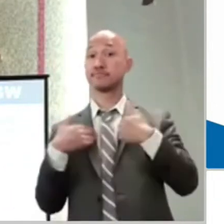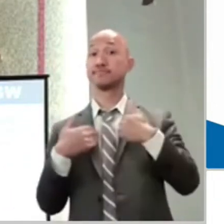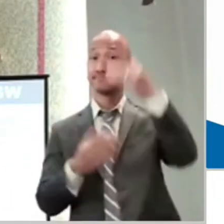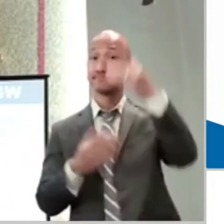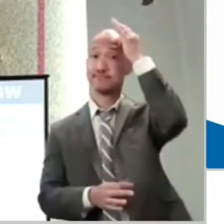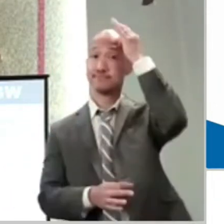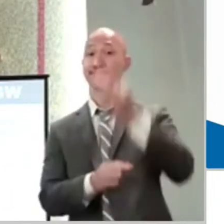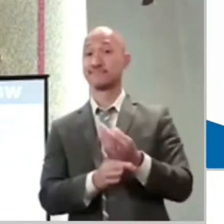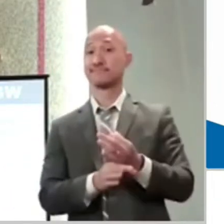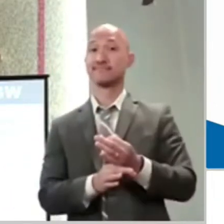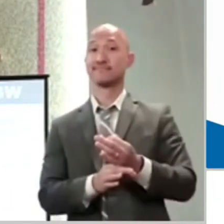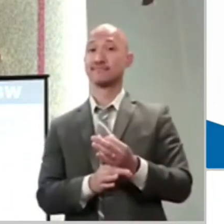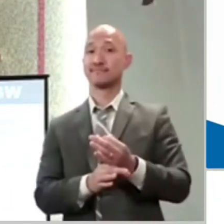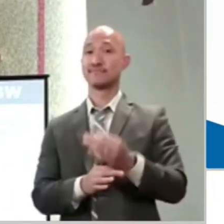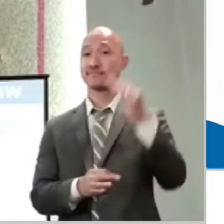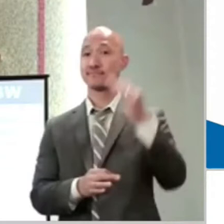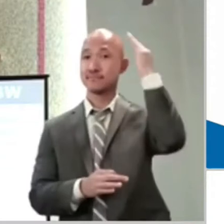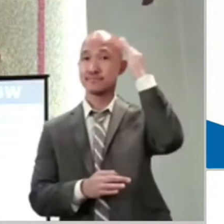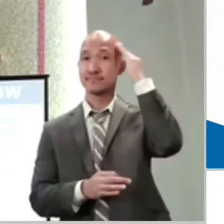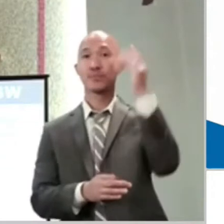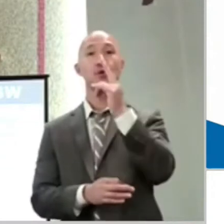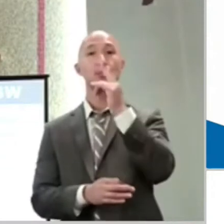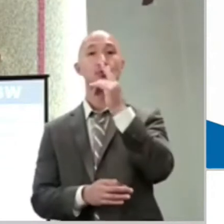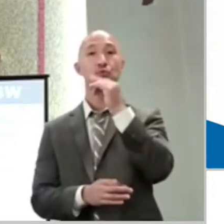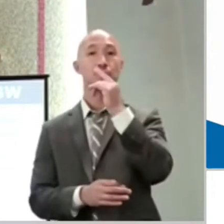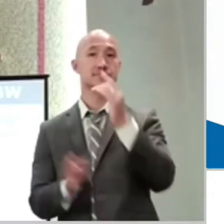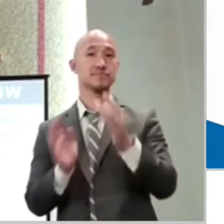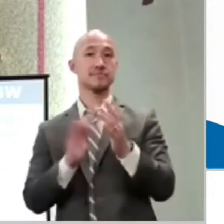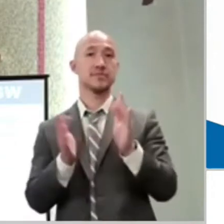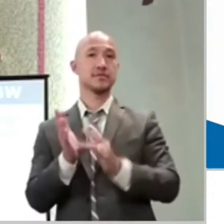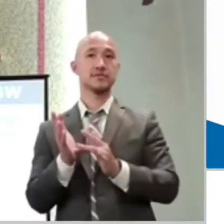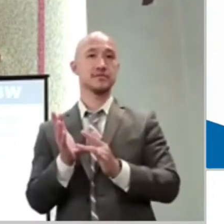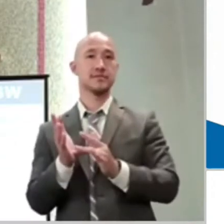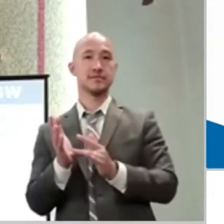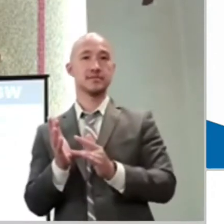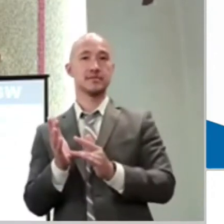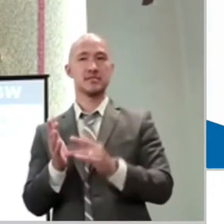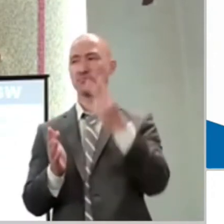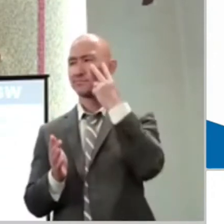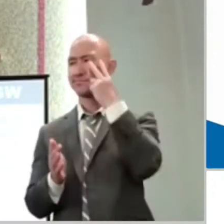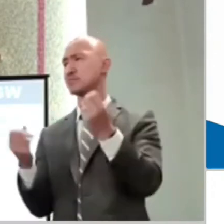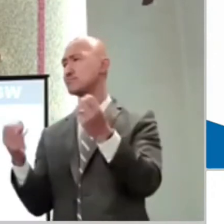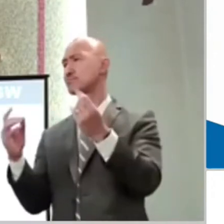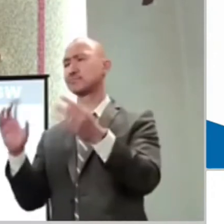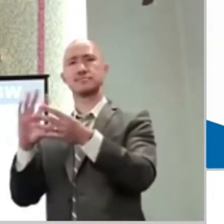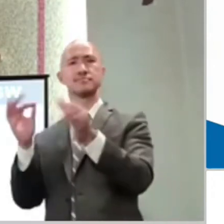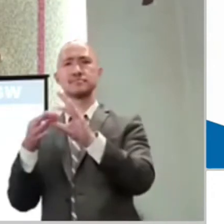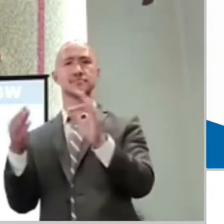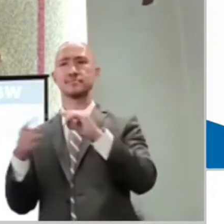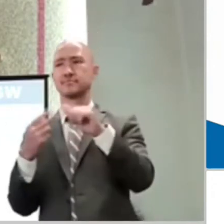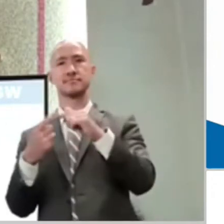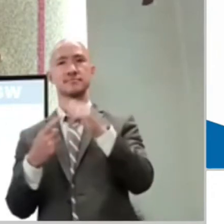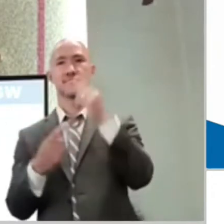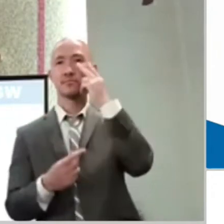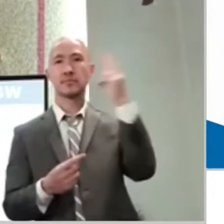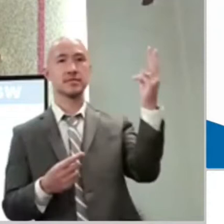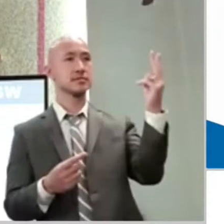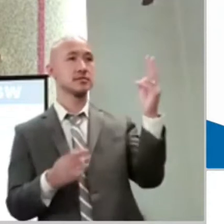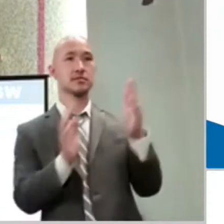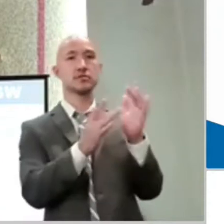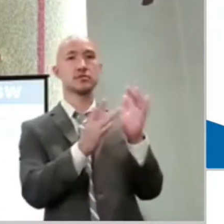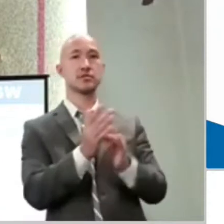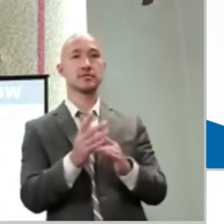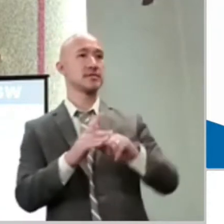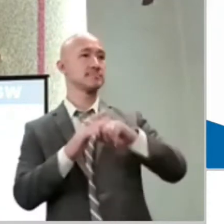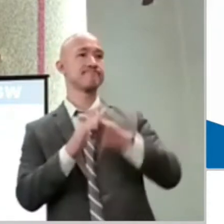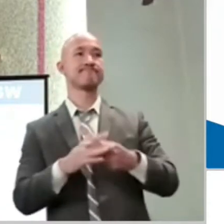when evil spirits see Jesus. They, you know, they get all out of control. They have a